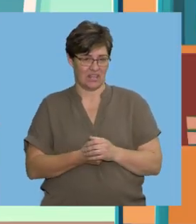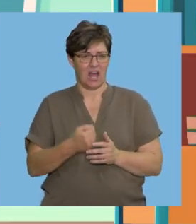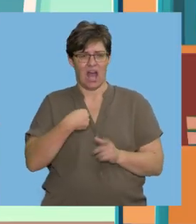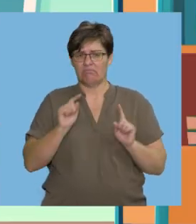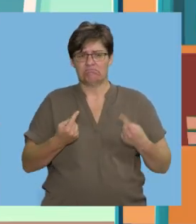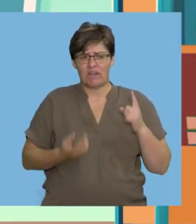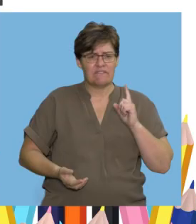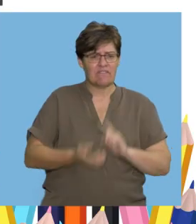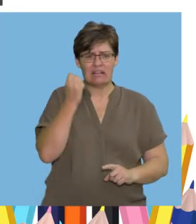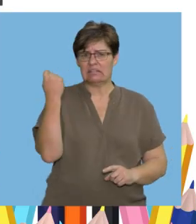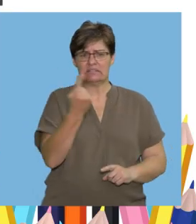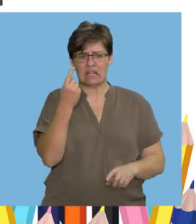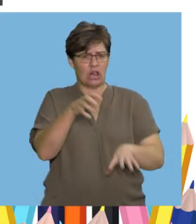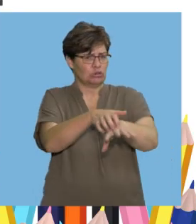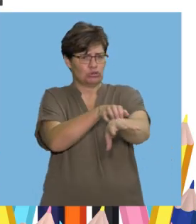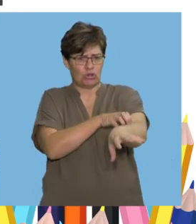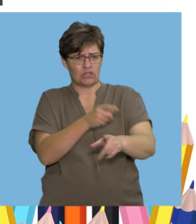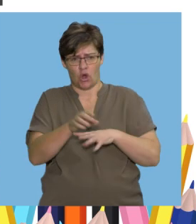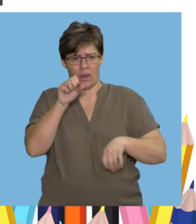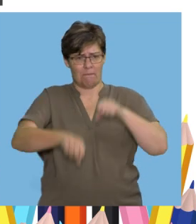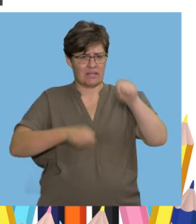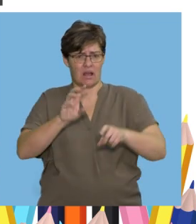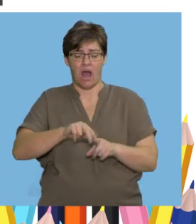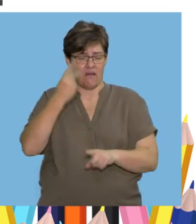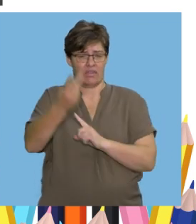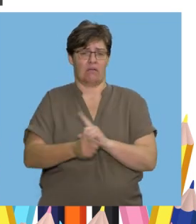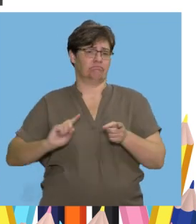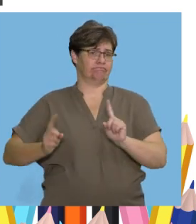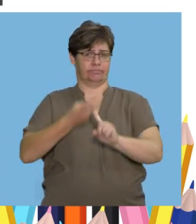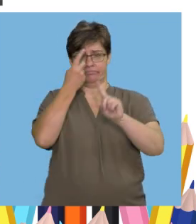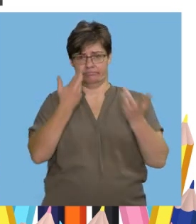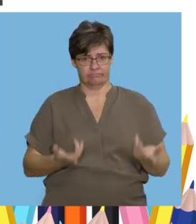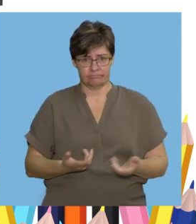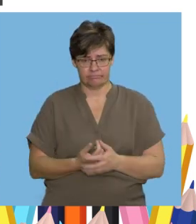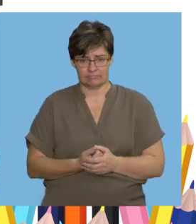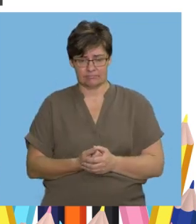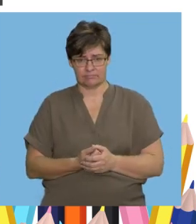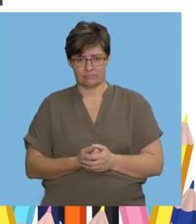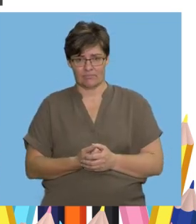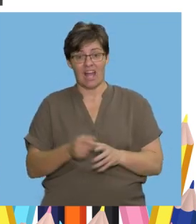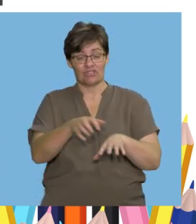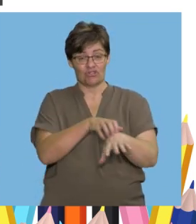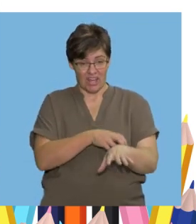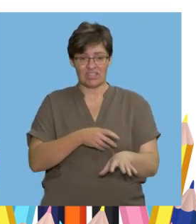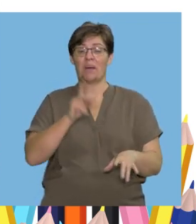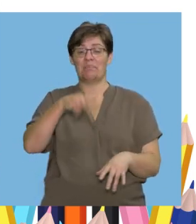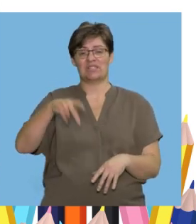another one I could not find a single scratch on my bicycle after the accident